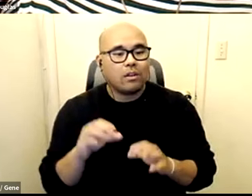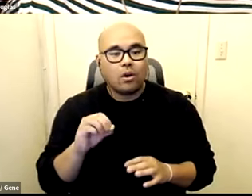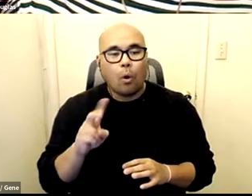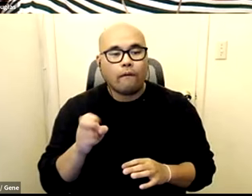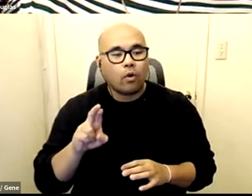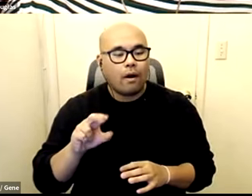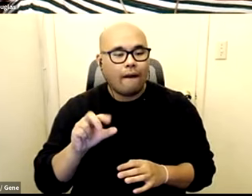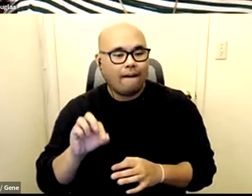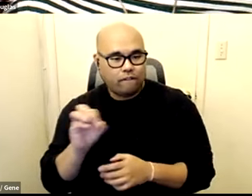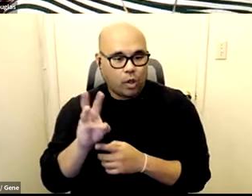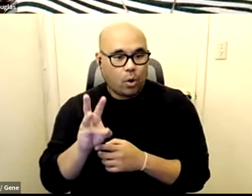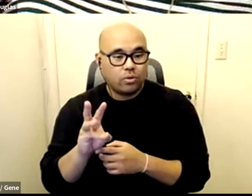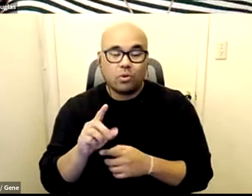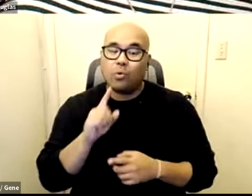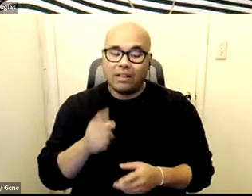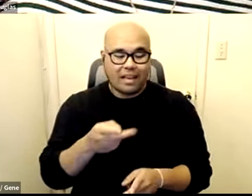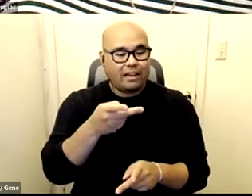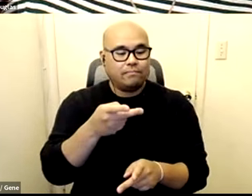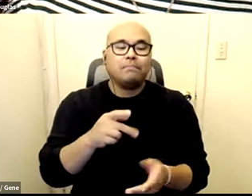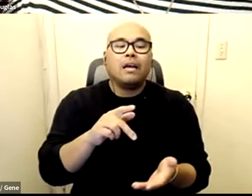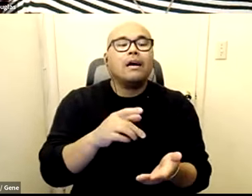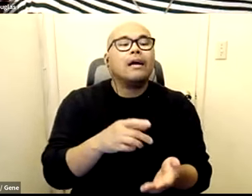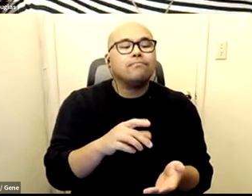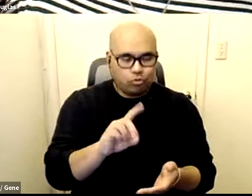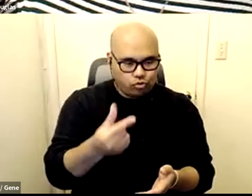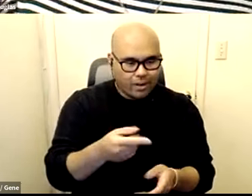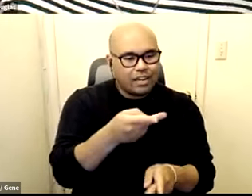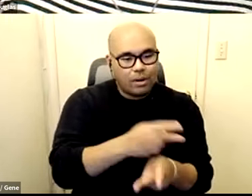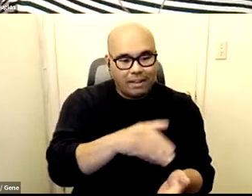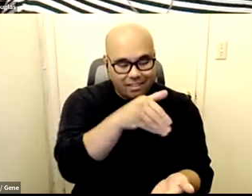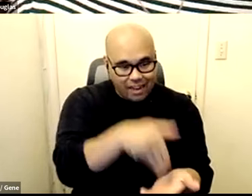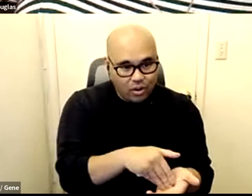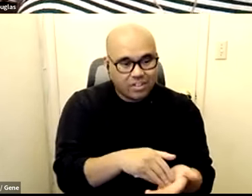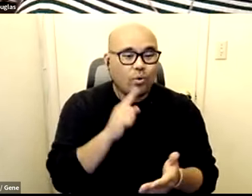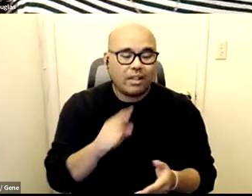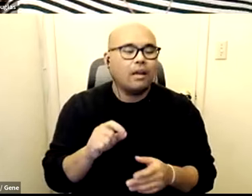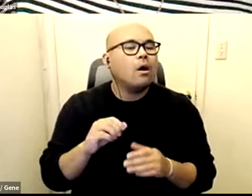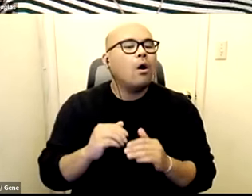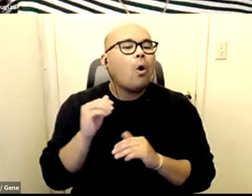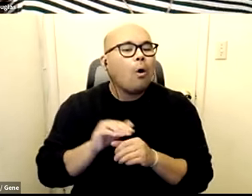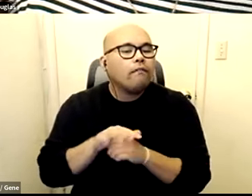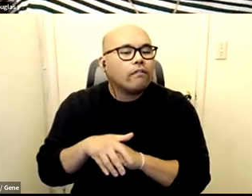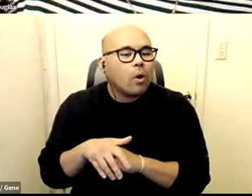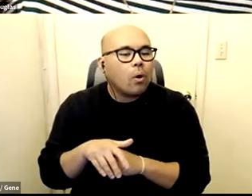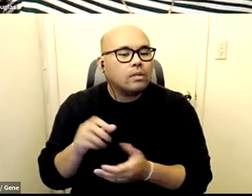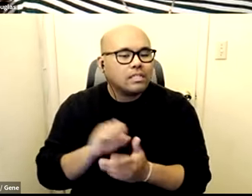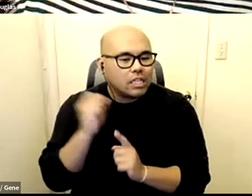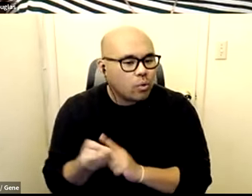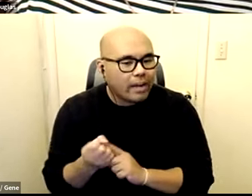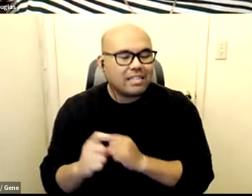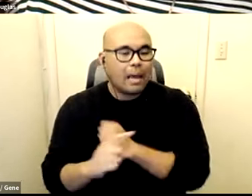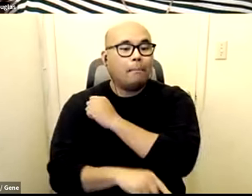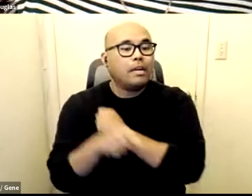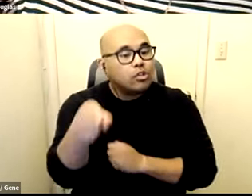drug treatment center is an overflow. What do they do there? They punish you. They don't hire staff, maintenance